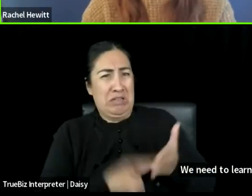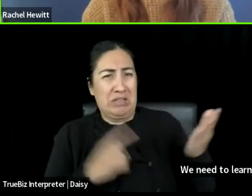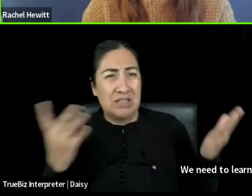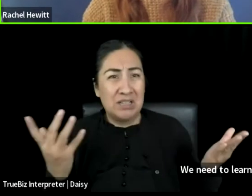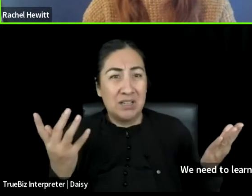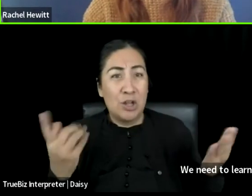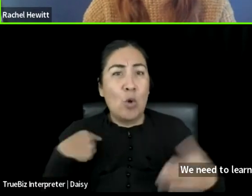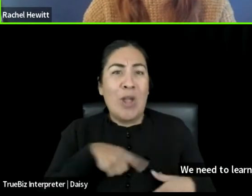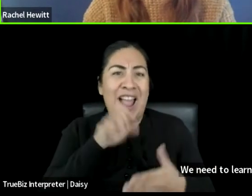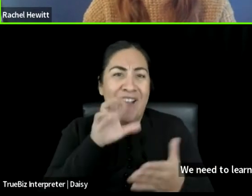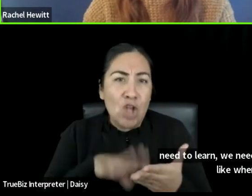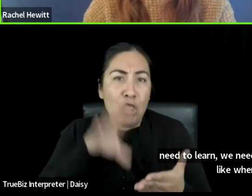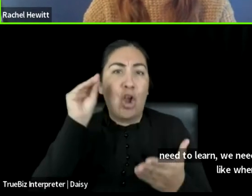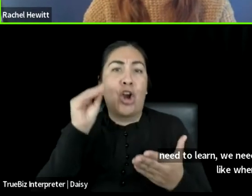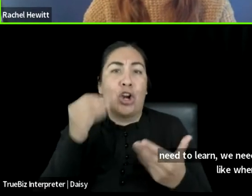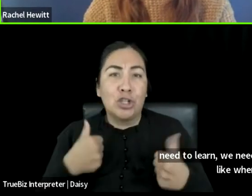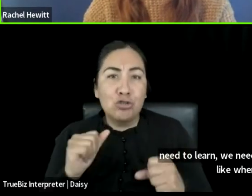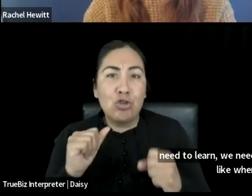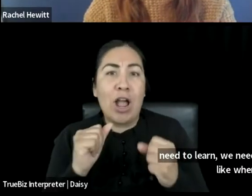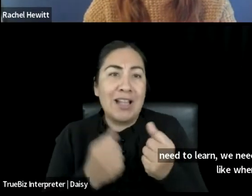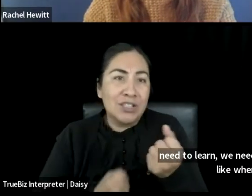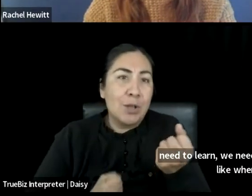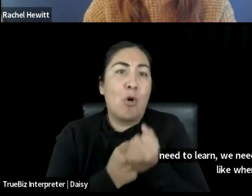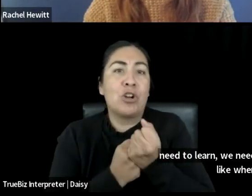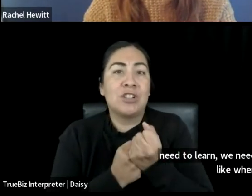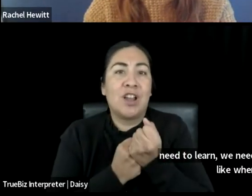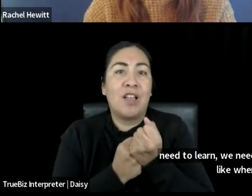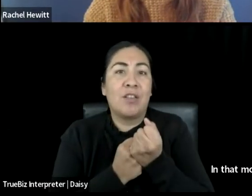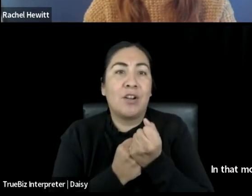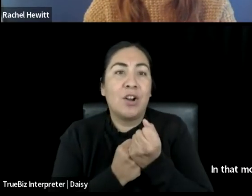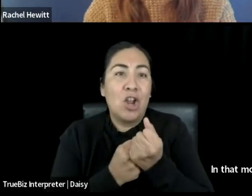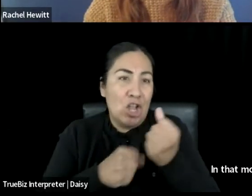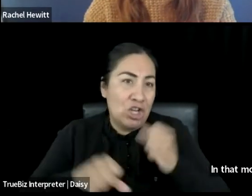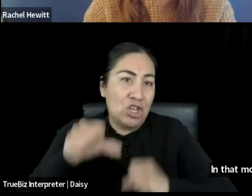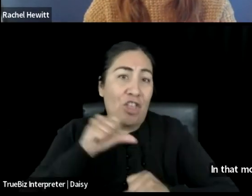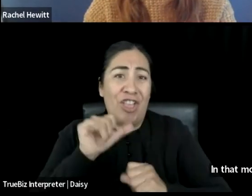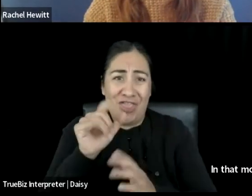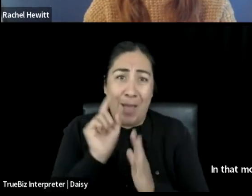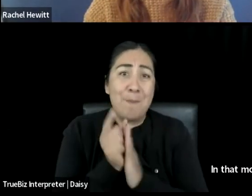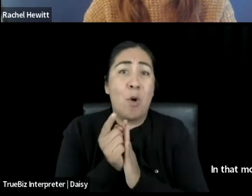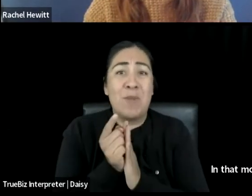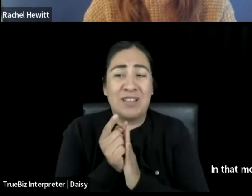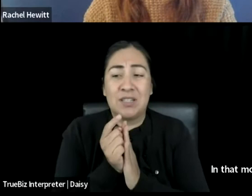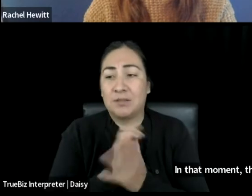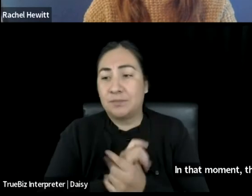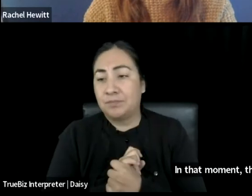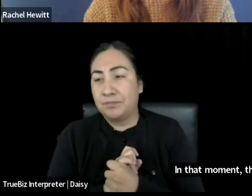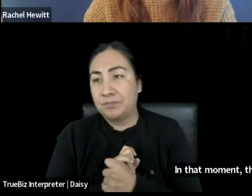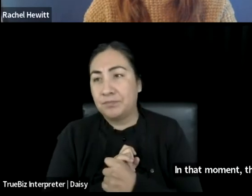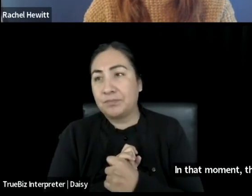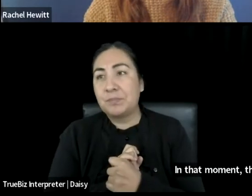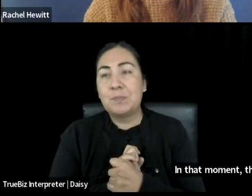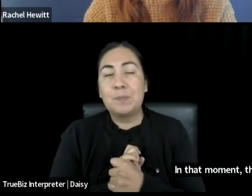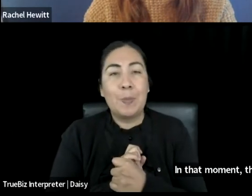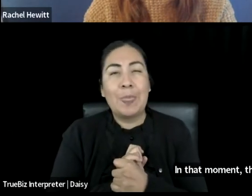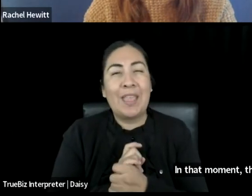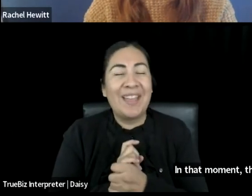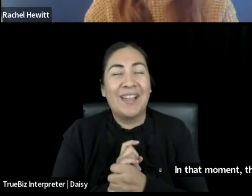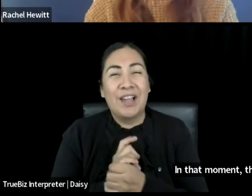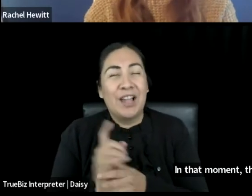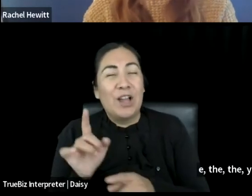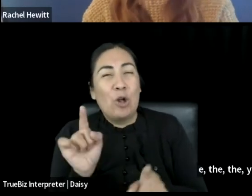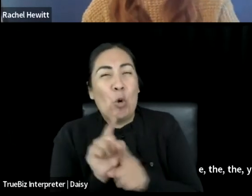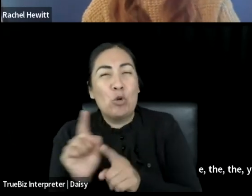in that moment. There's this idea too. I think about like the, the, you know, it takes trust. Right.